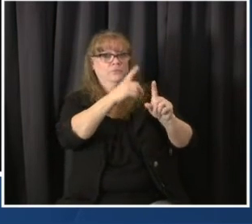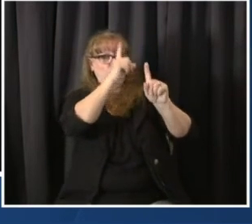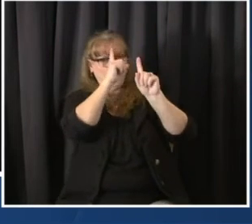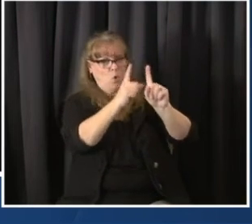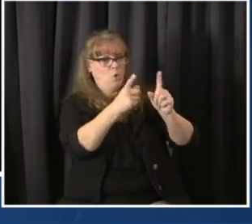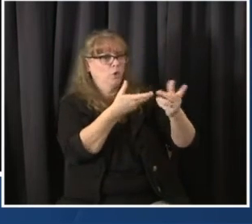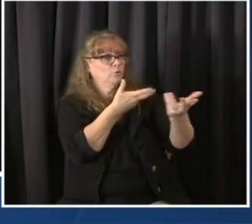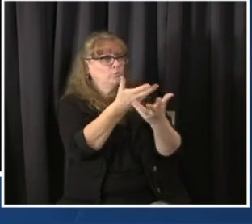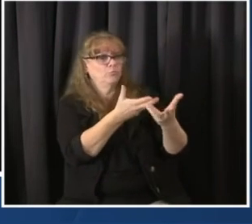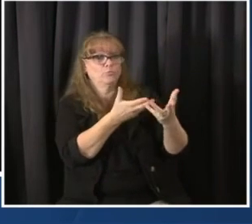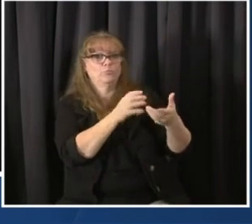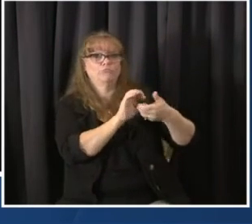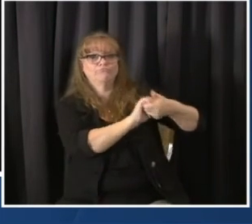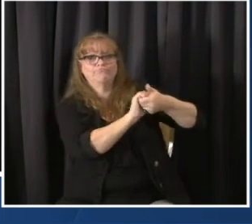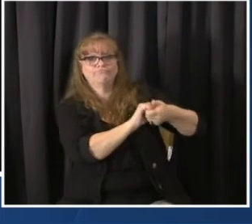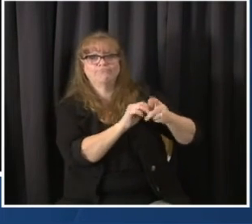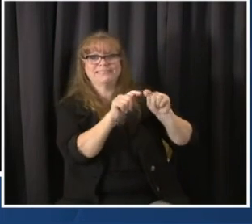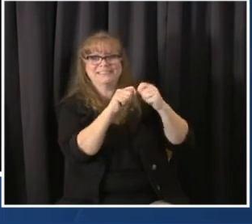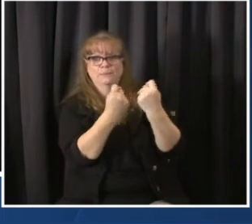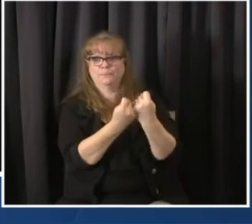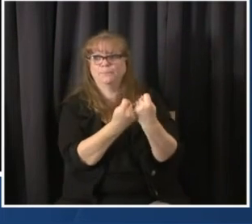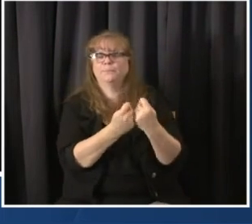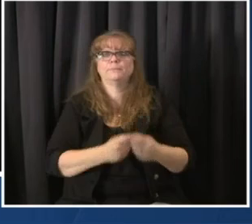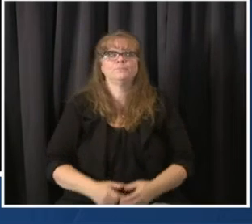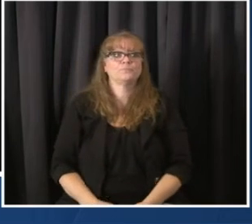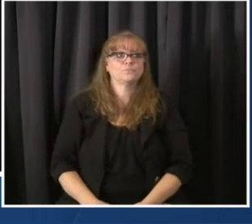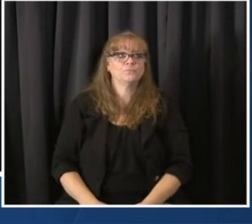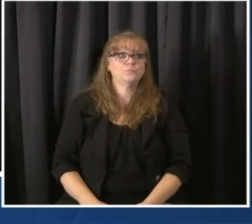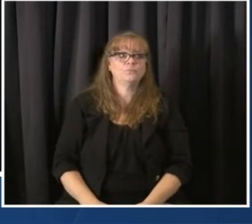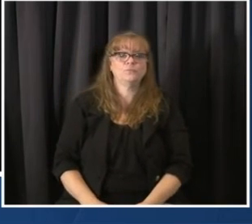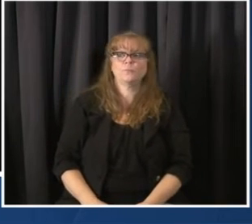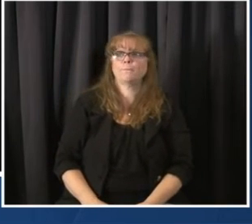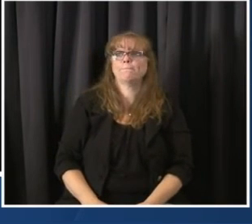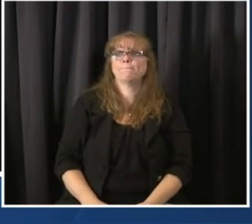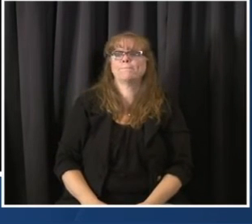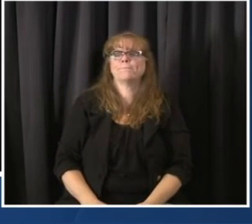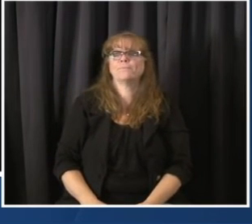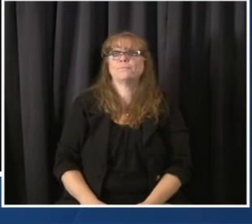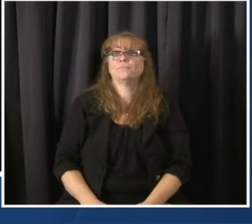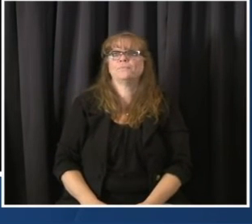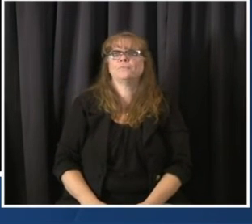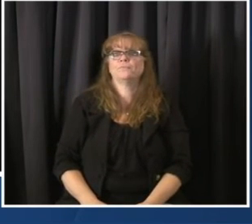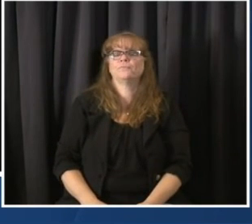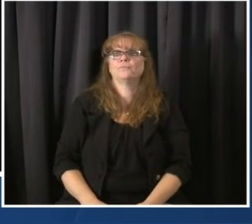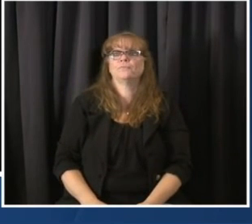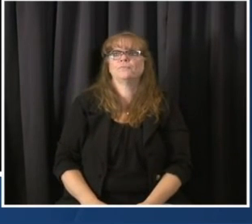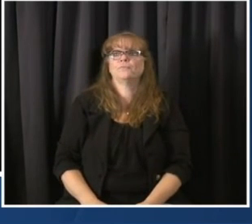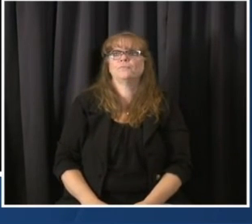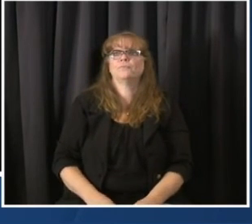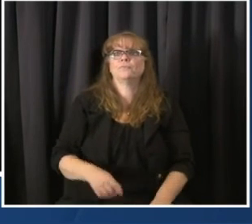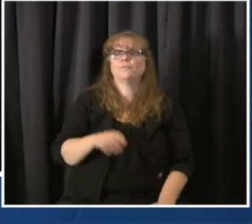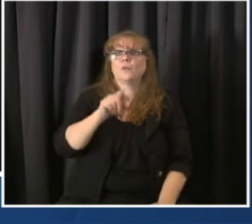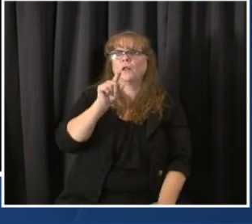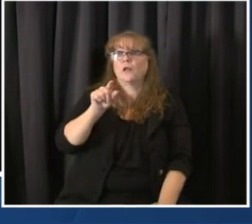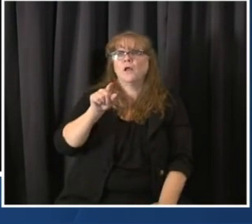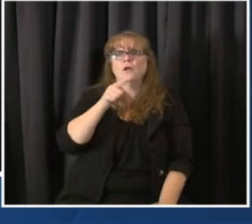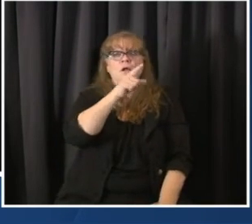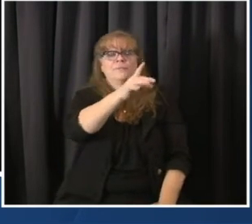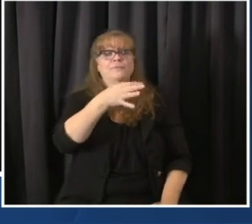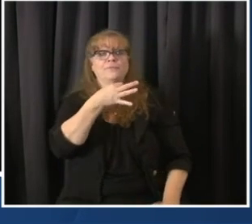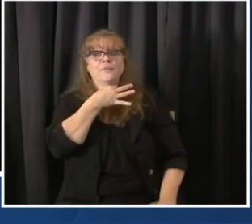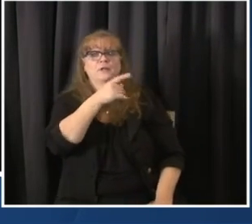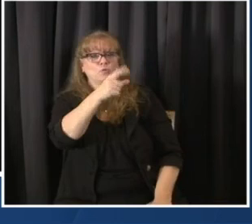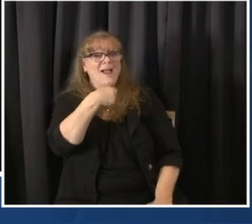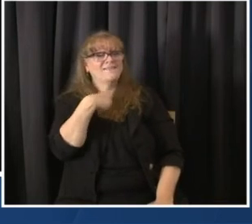Sorry, was muted again. The variant? Yeah, just if you have any sort of concept or idea of just how prevalent it is in Colorado.